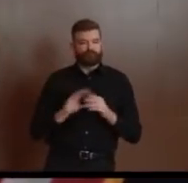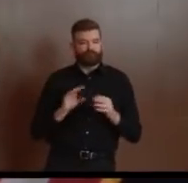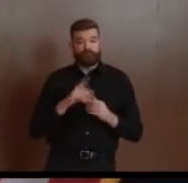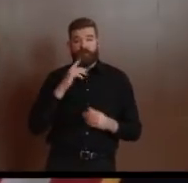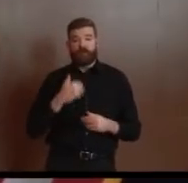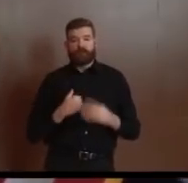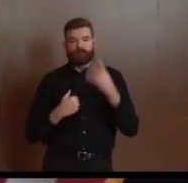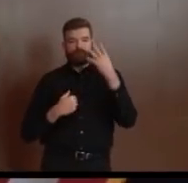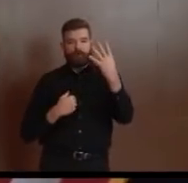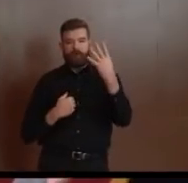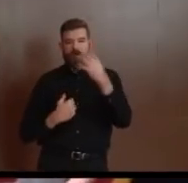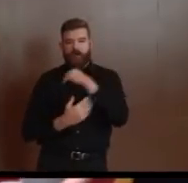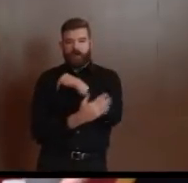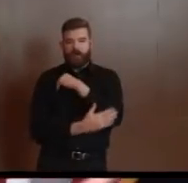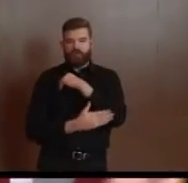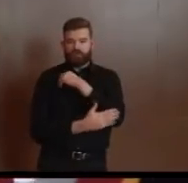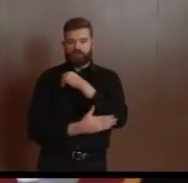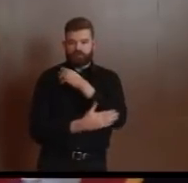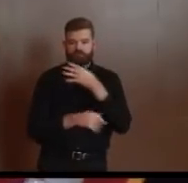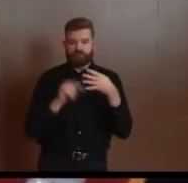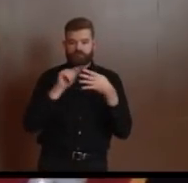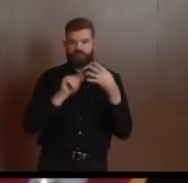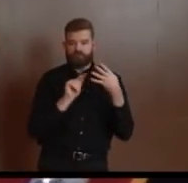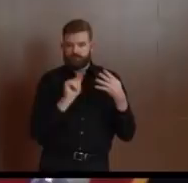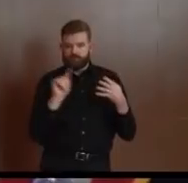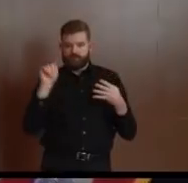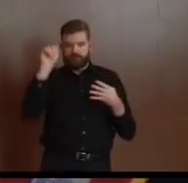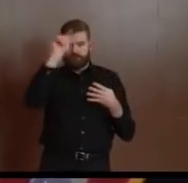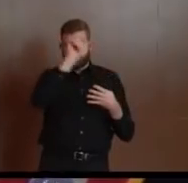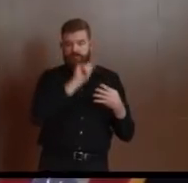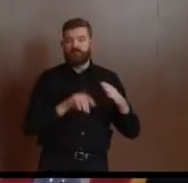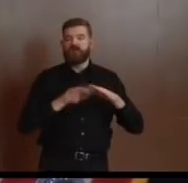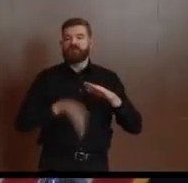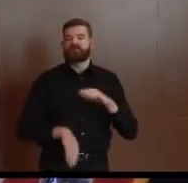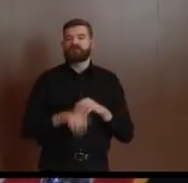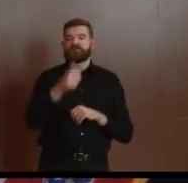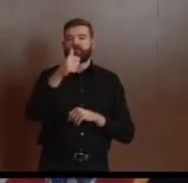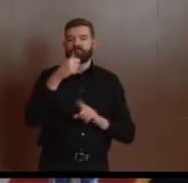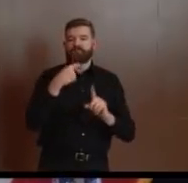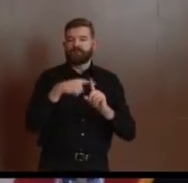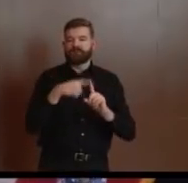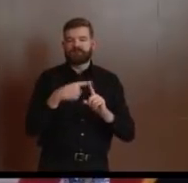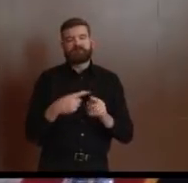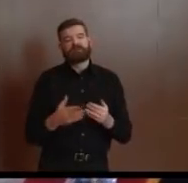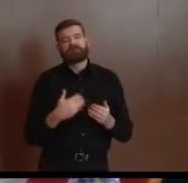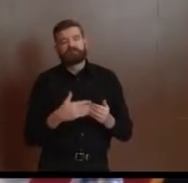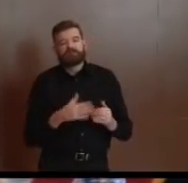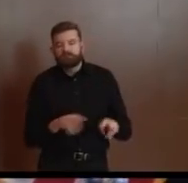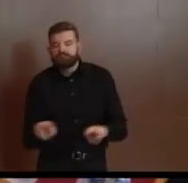to your question, Matt, may be very different there than a Bergen where you've got over 600 cases. Thank you. Elise?